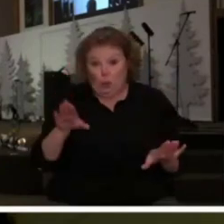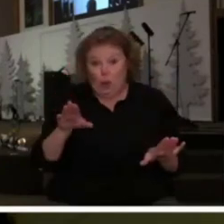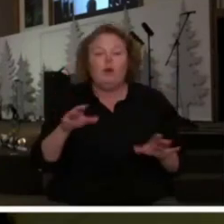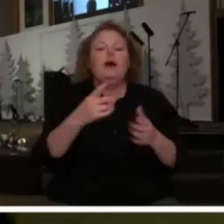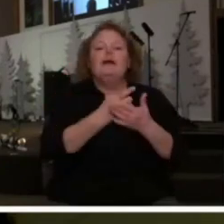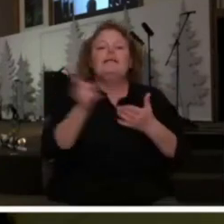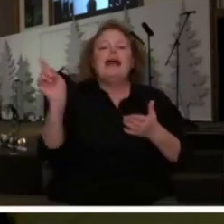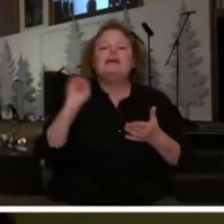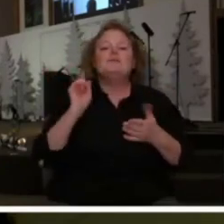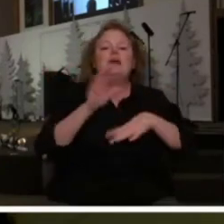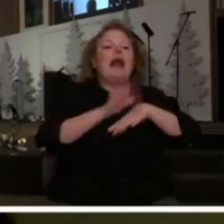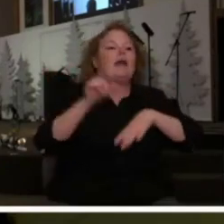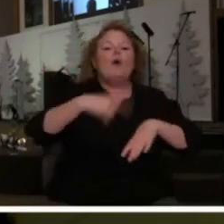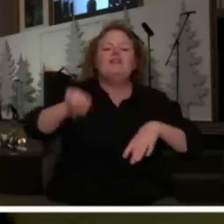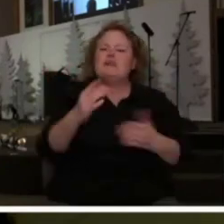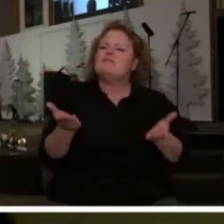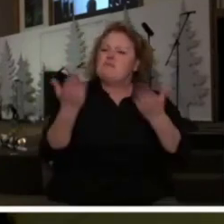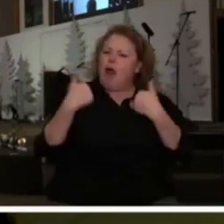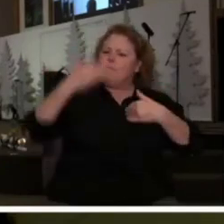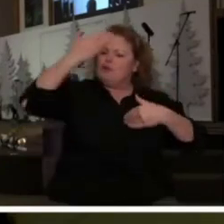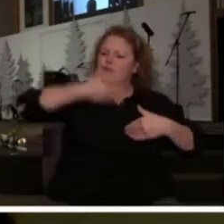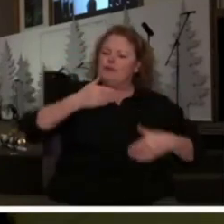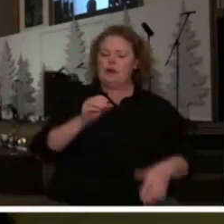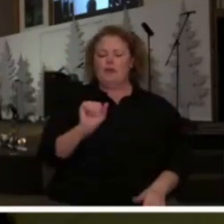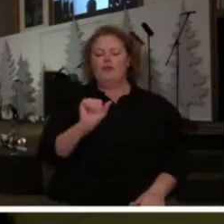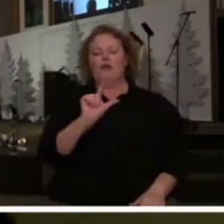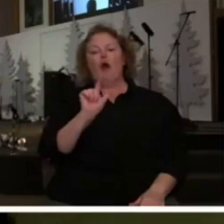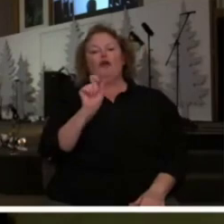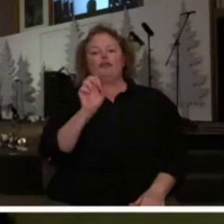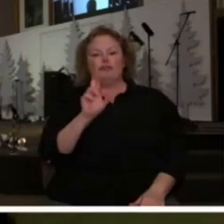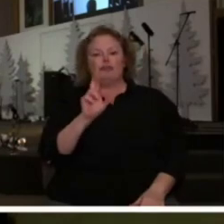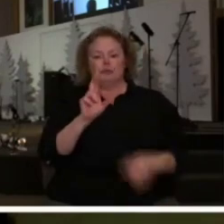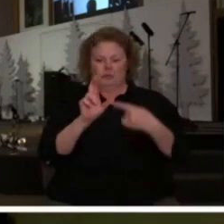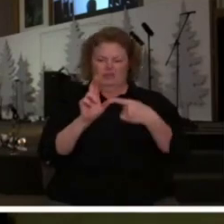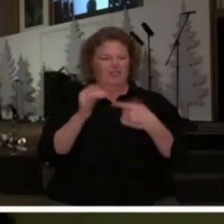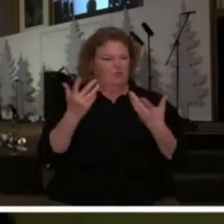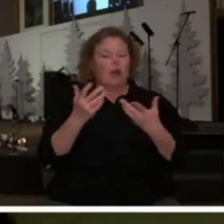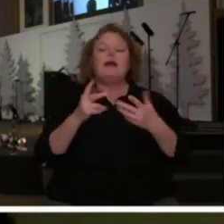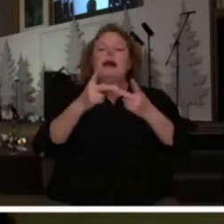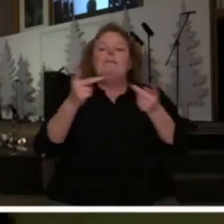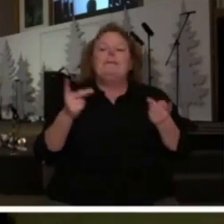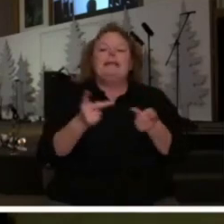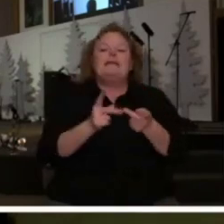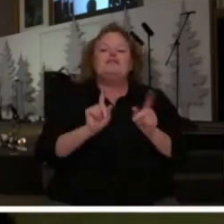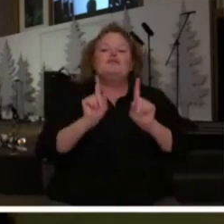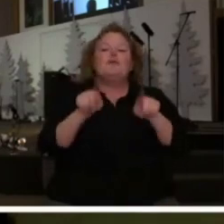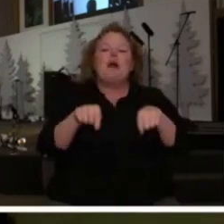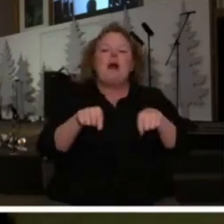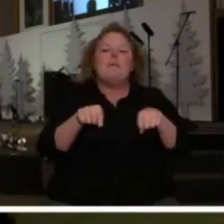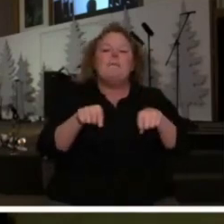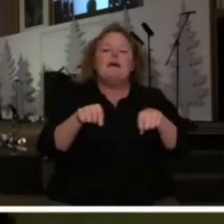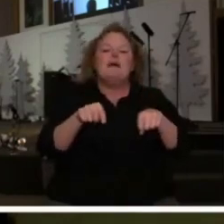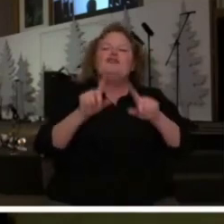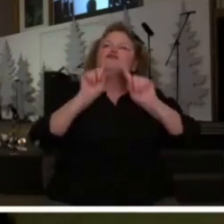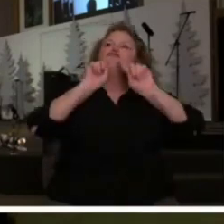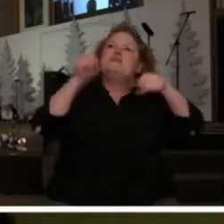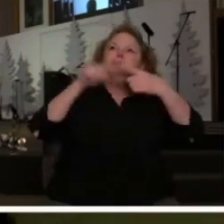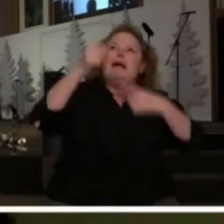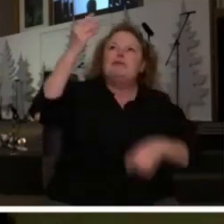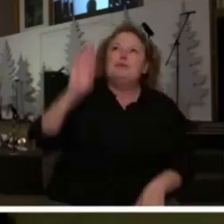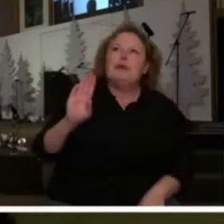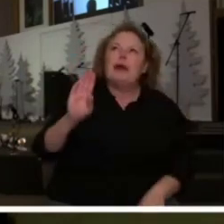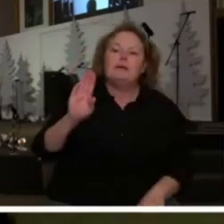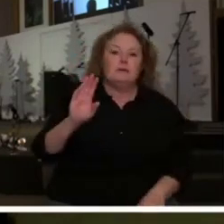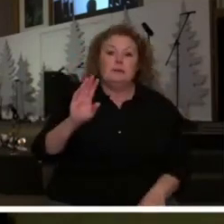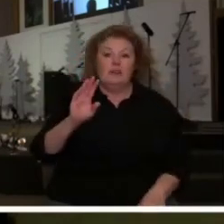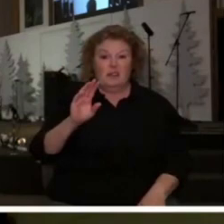last week, I called us all to the altar. It's a place of response. But the altar is not limited to a church auditorium or